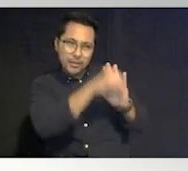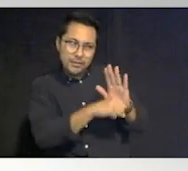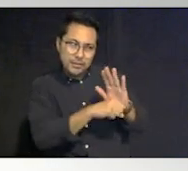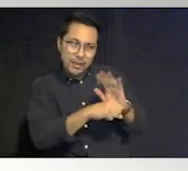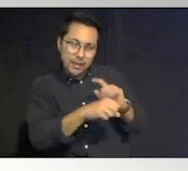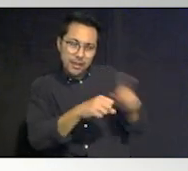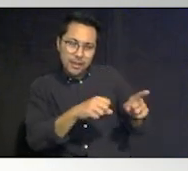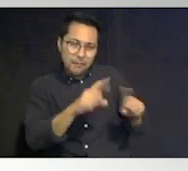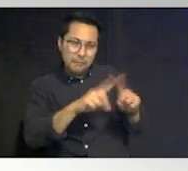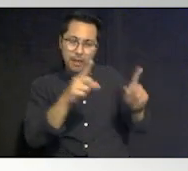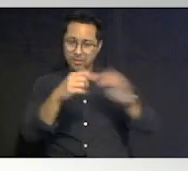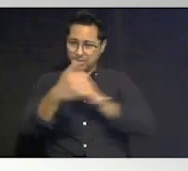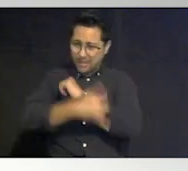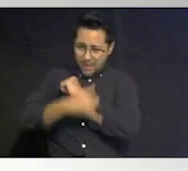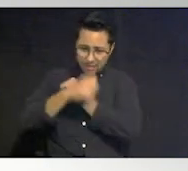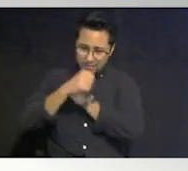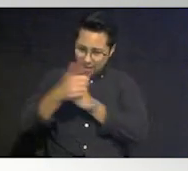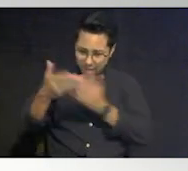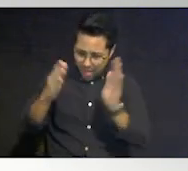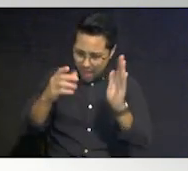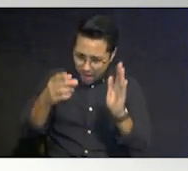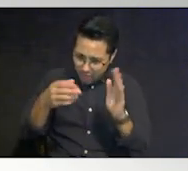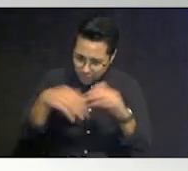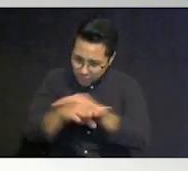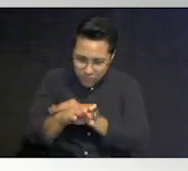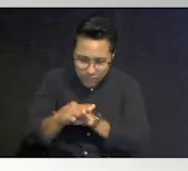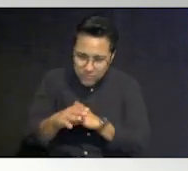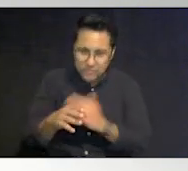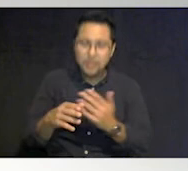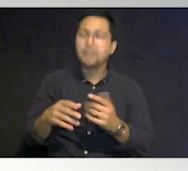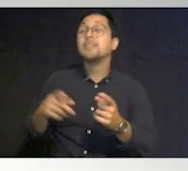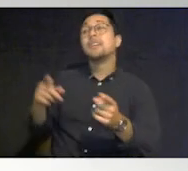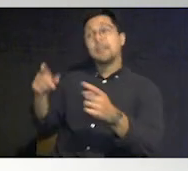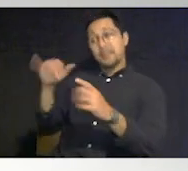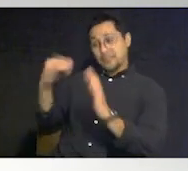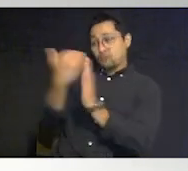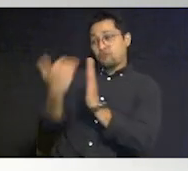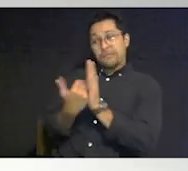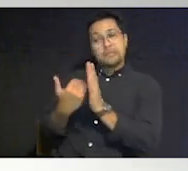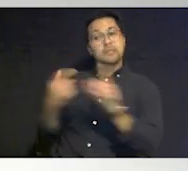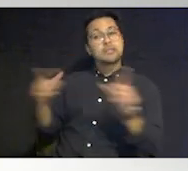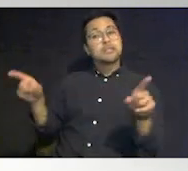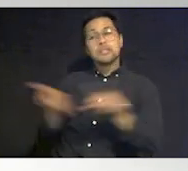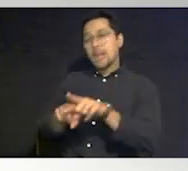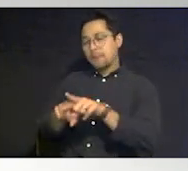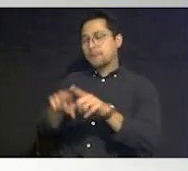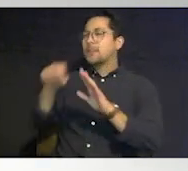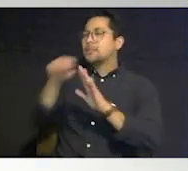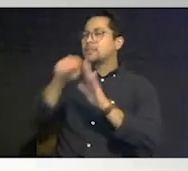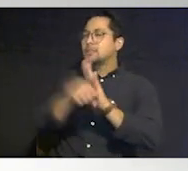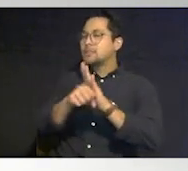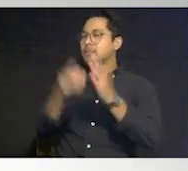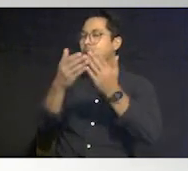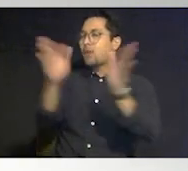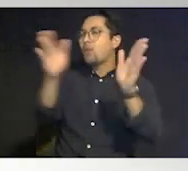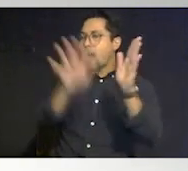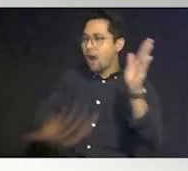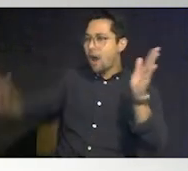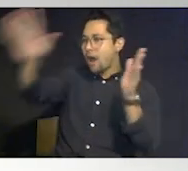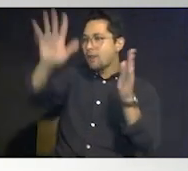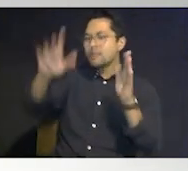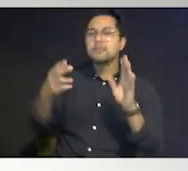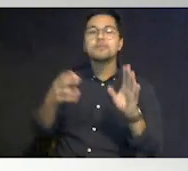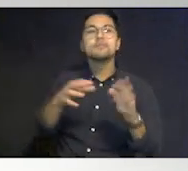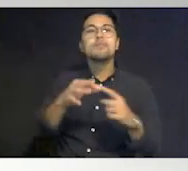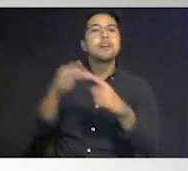county doesn't let you in for whatever reason it's the same registry all right it's a statewide special needs registry you can